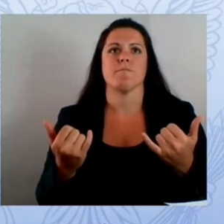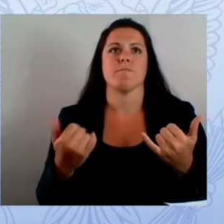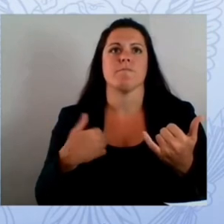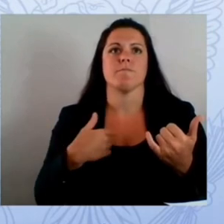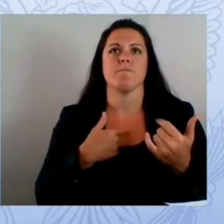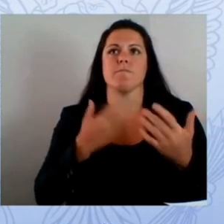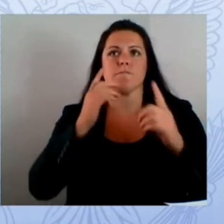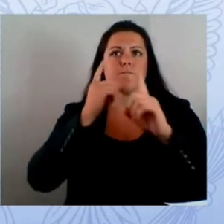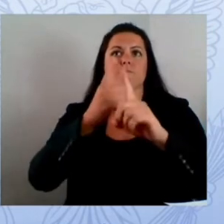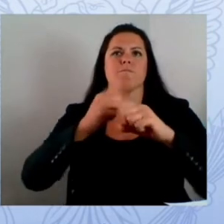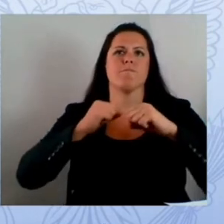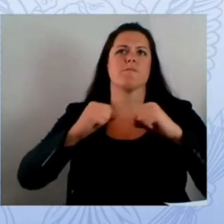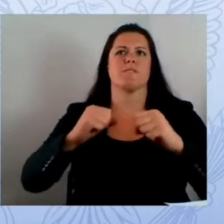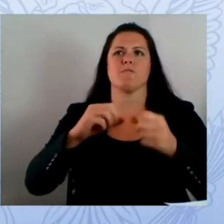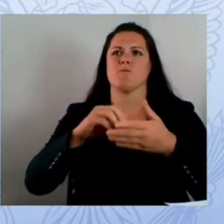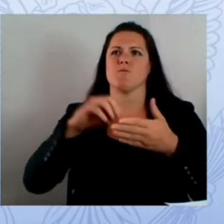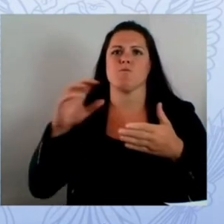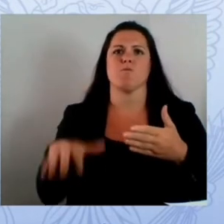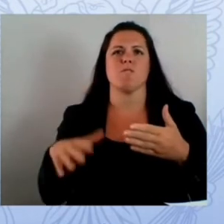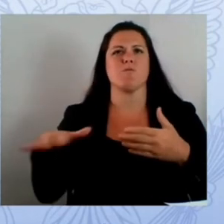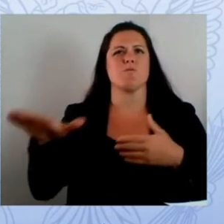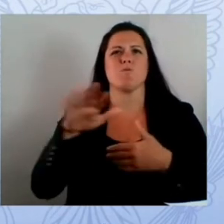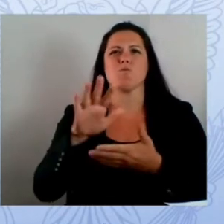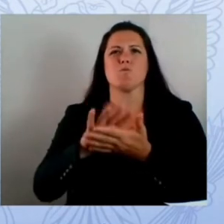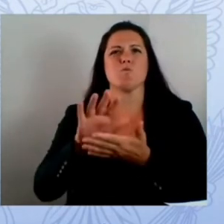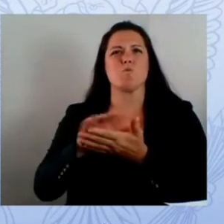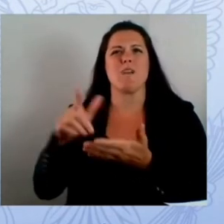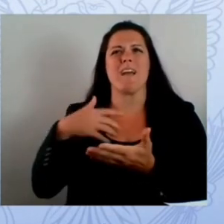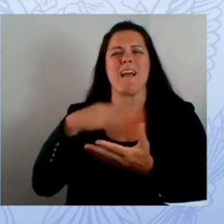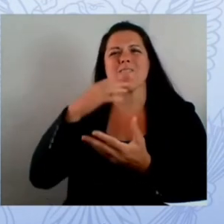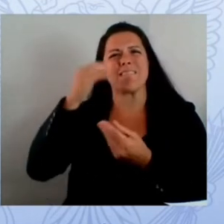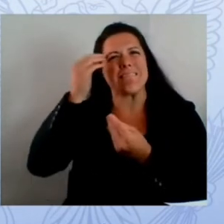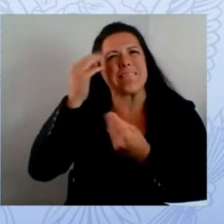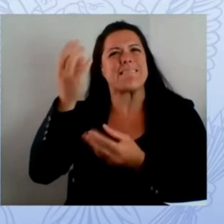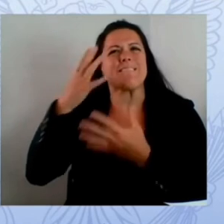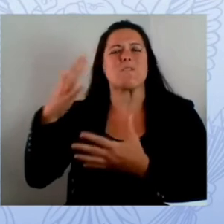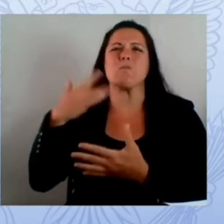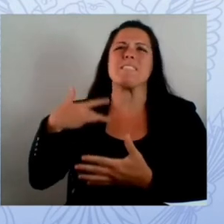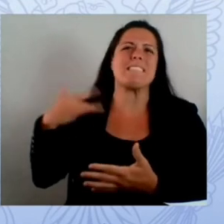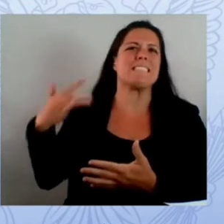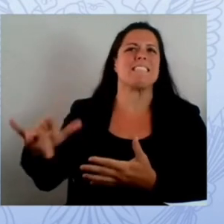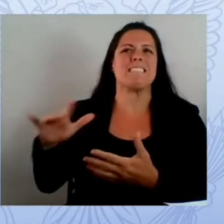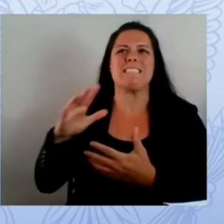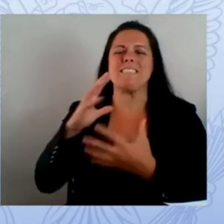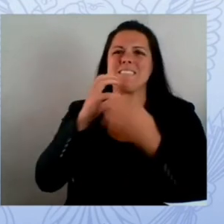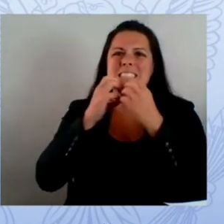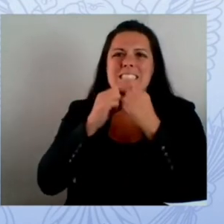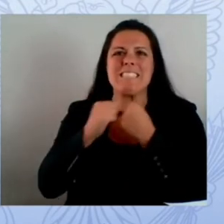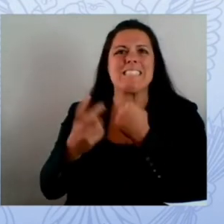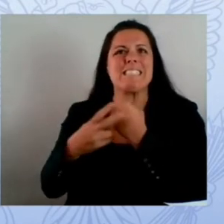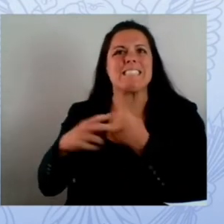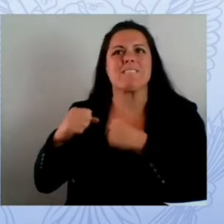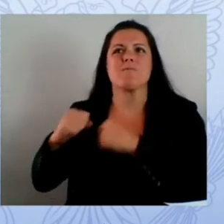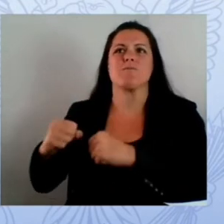keeping the operations of our school thank you so much for putting this community together and allowing us to share this information like other